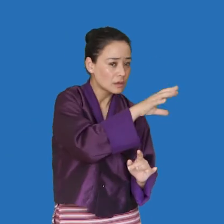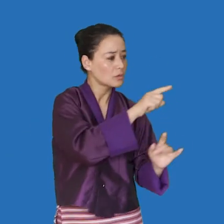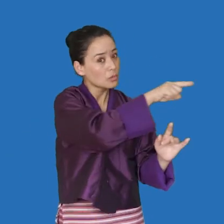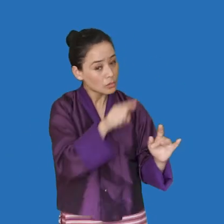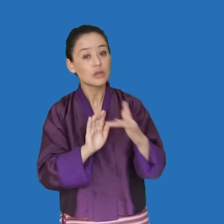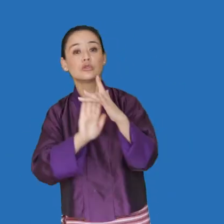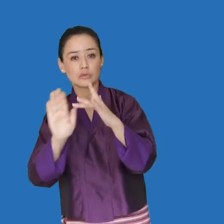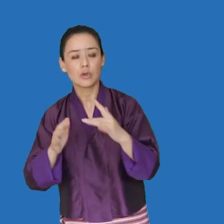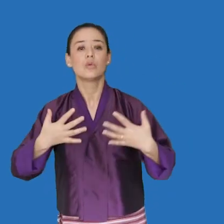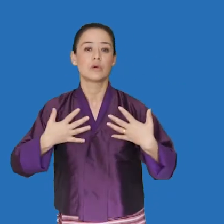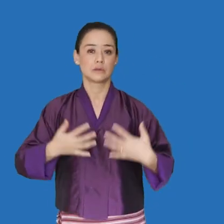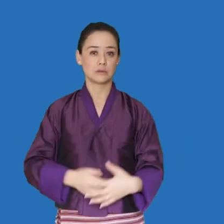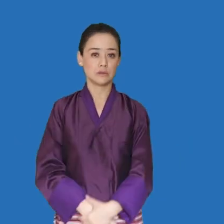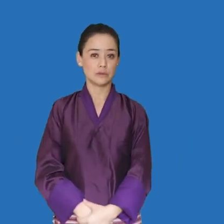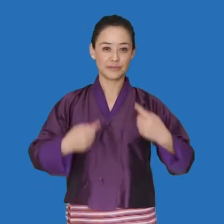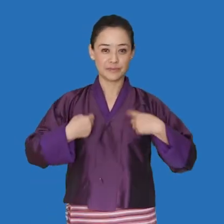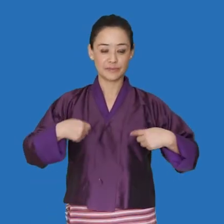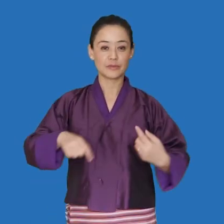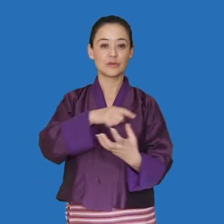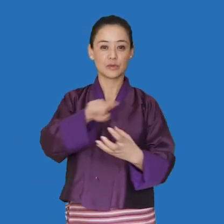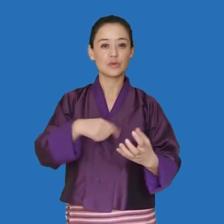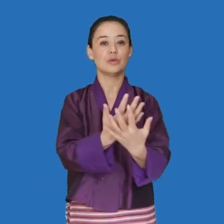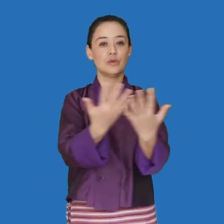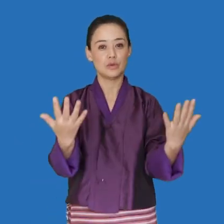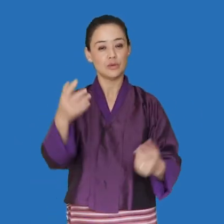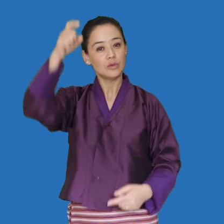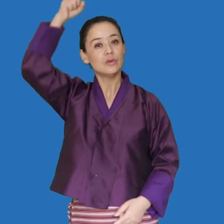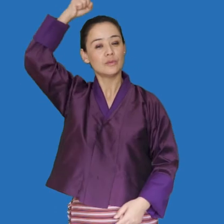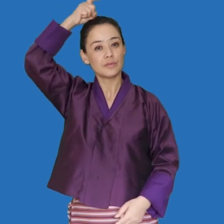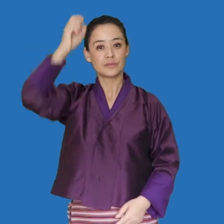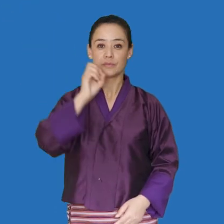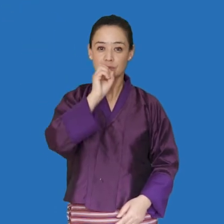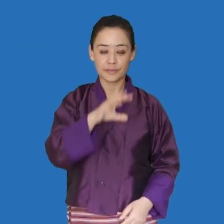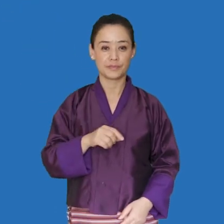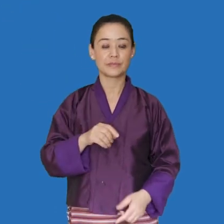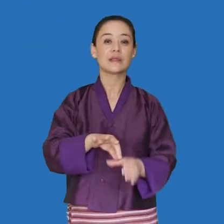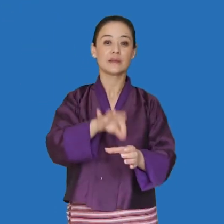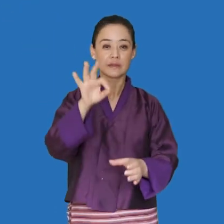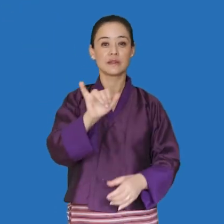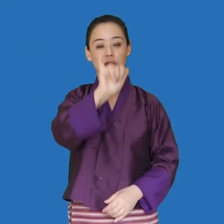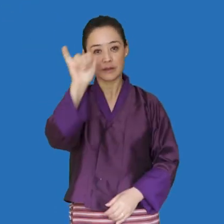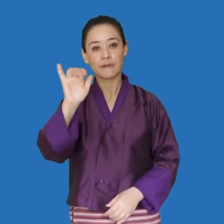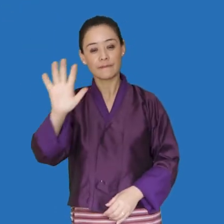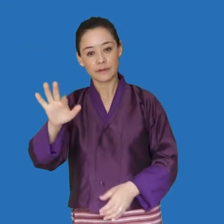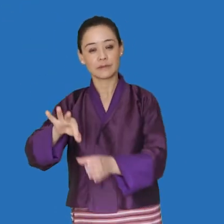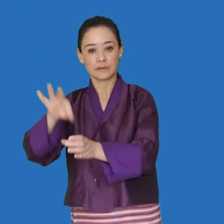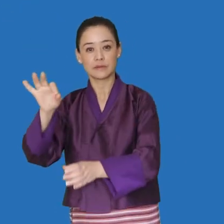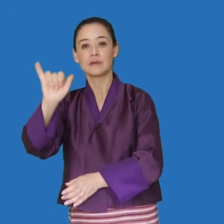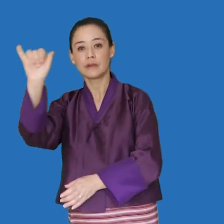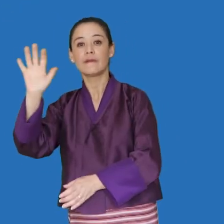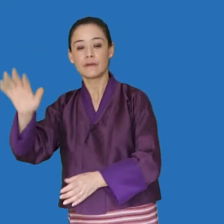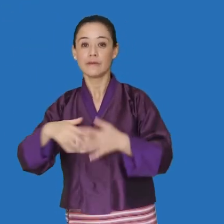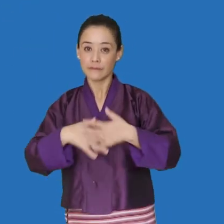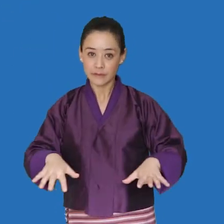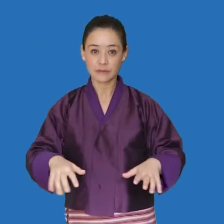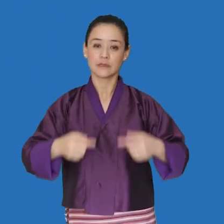according to his majesty achieving democracy is